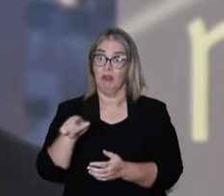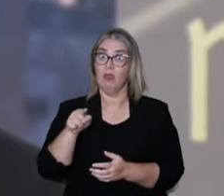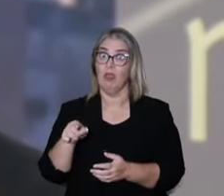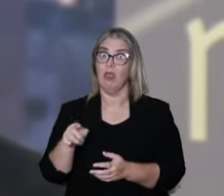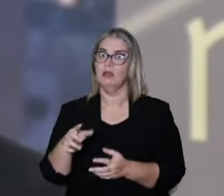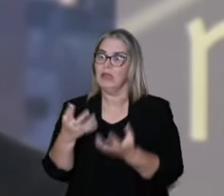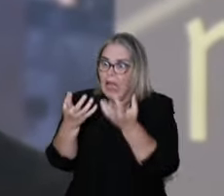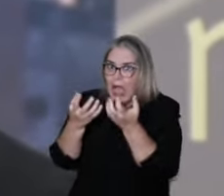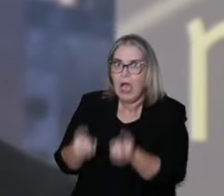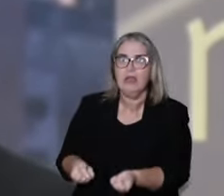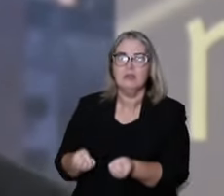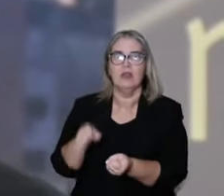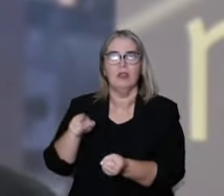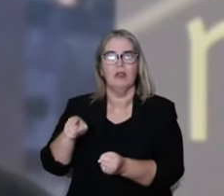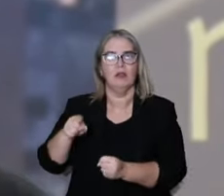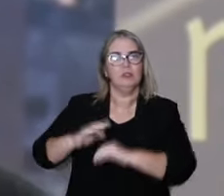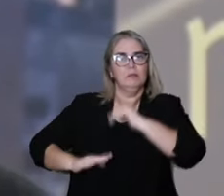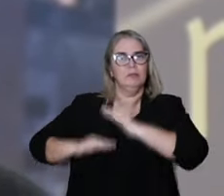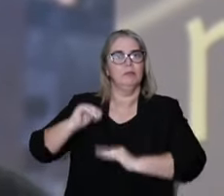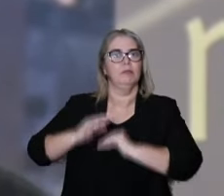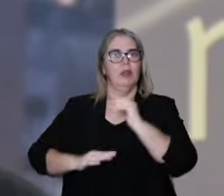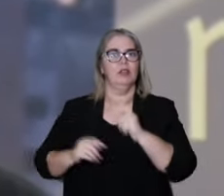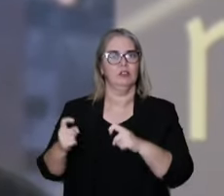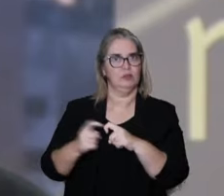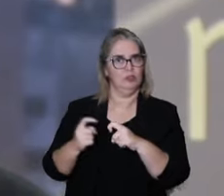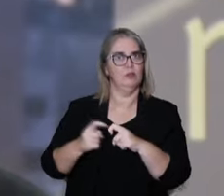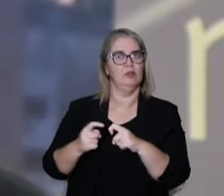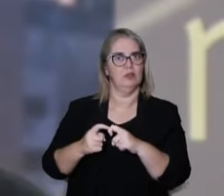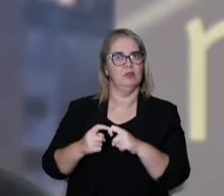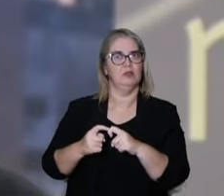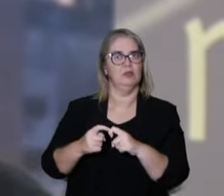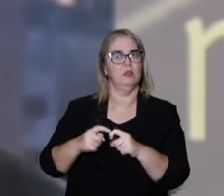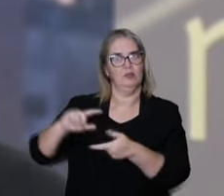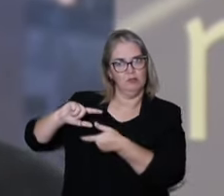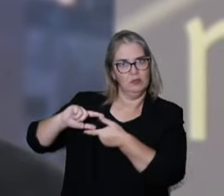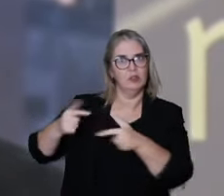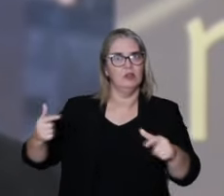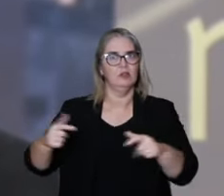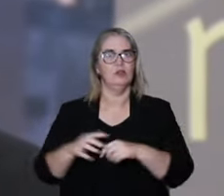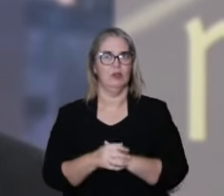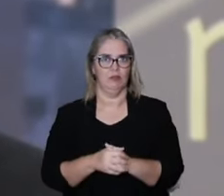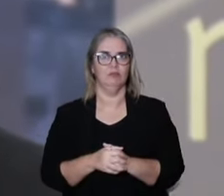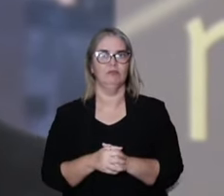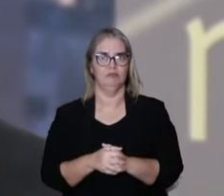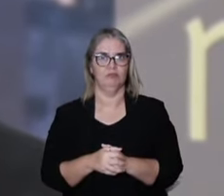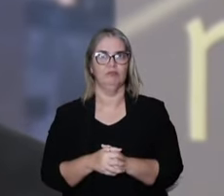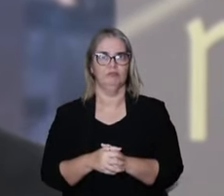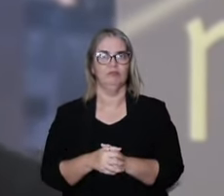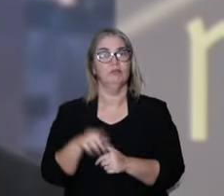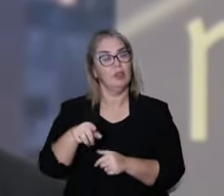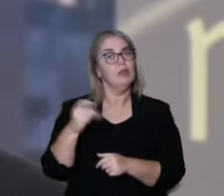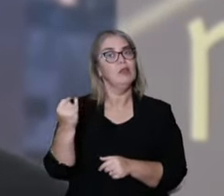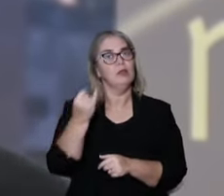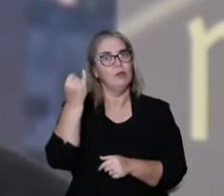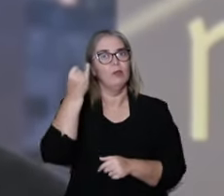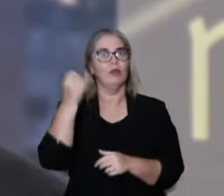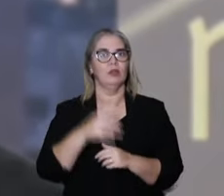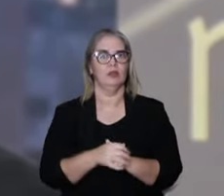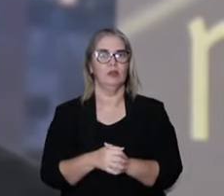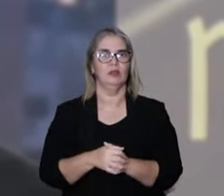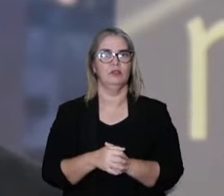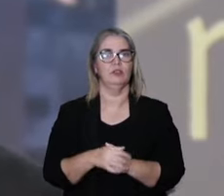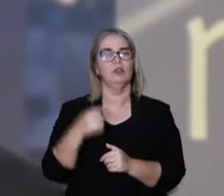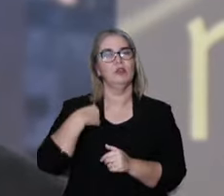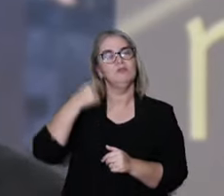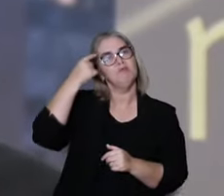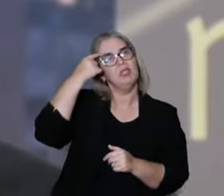and the countries in the world use these practices. And this is a point